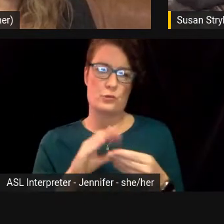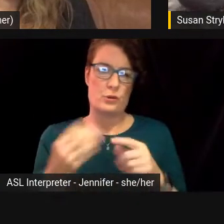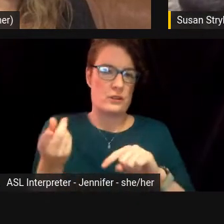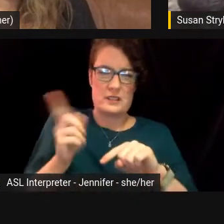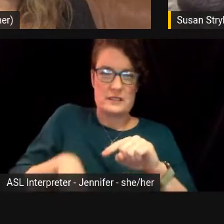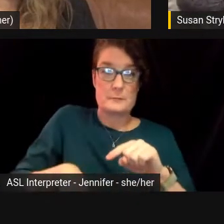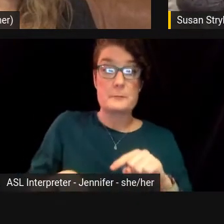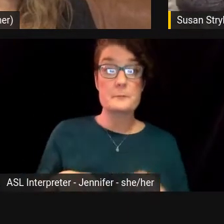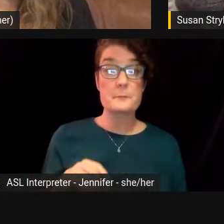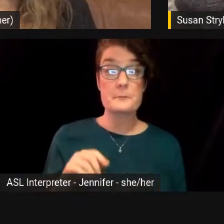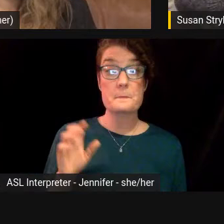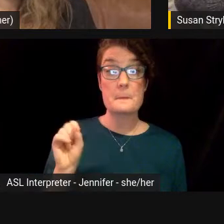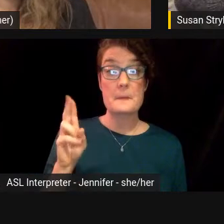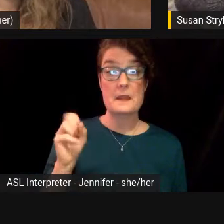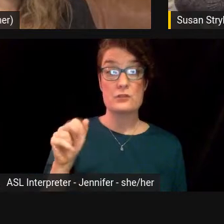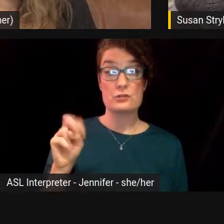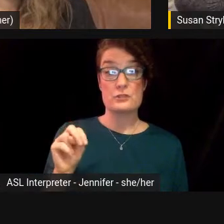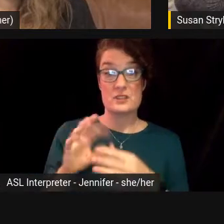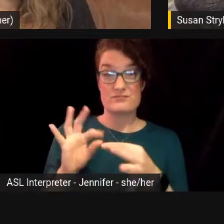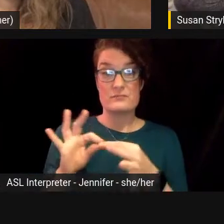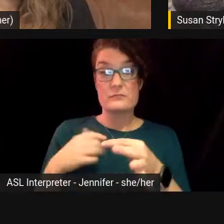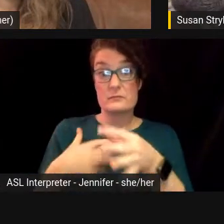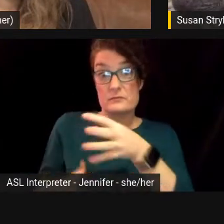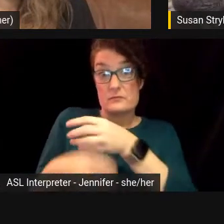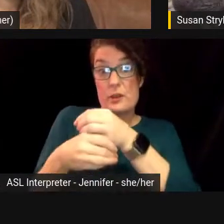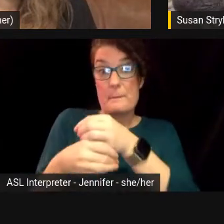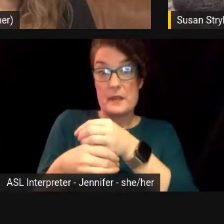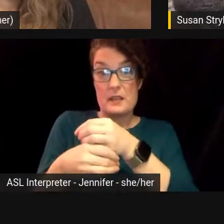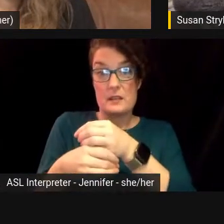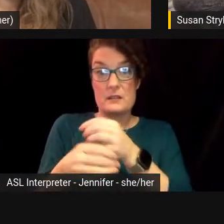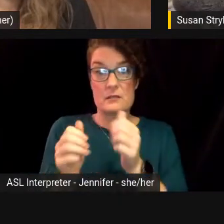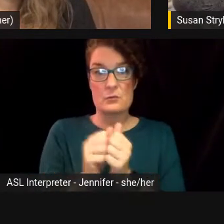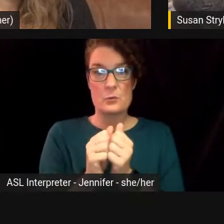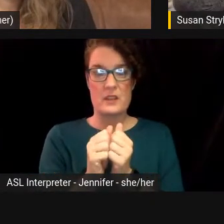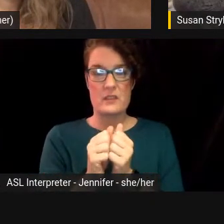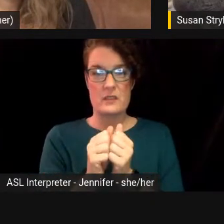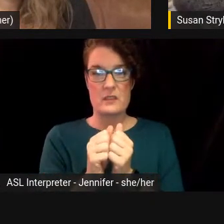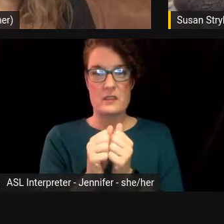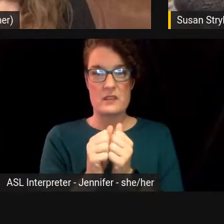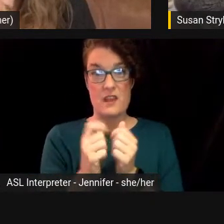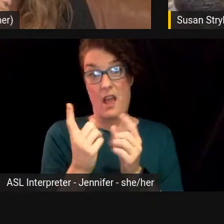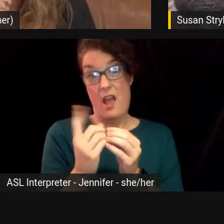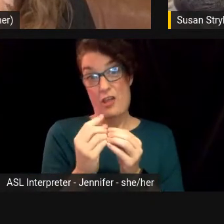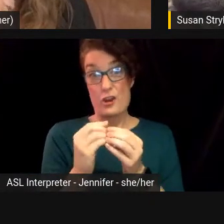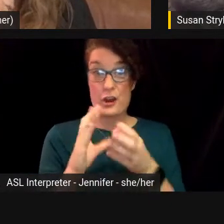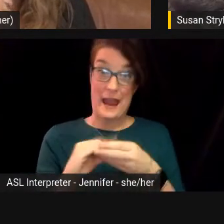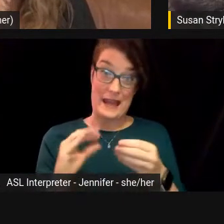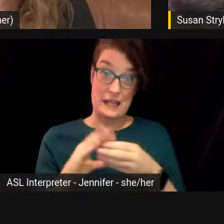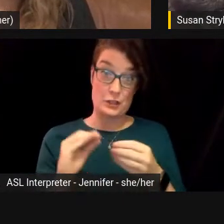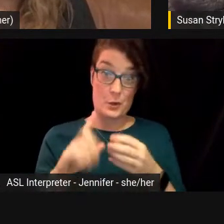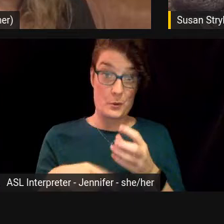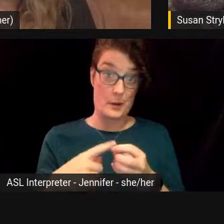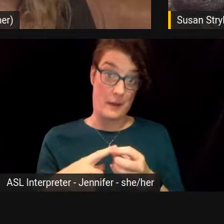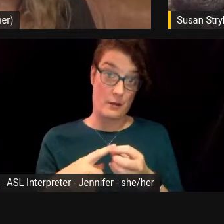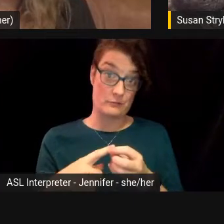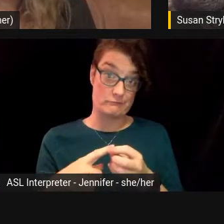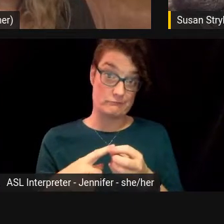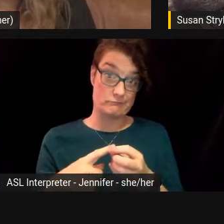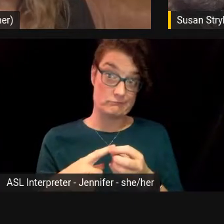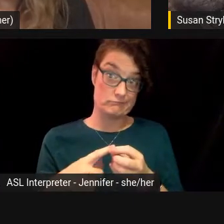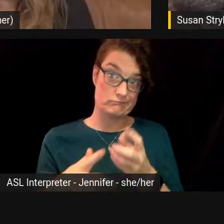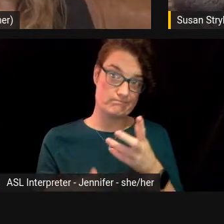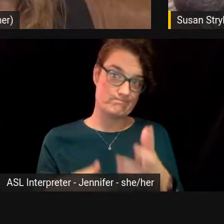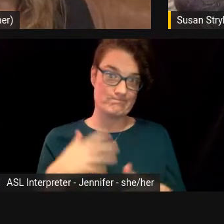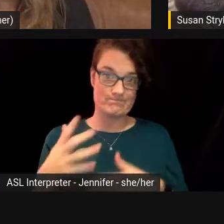Yeah. And just to jump in with another anecdote about some of the sort of, I feel like,